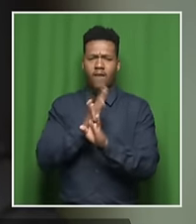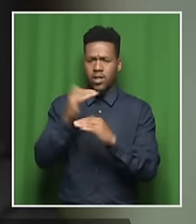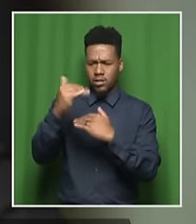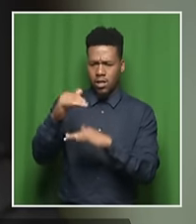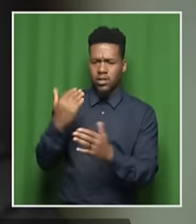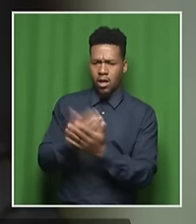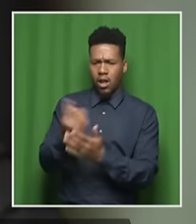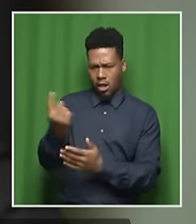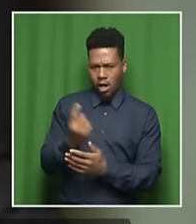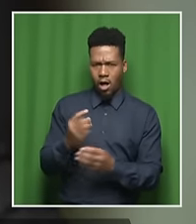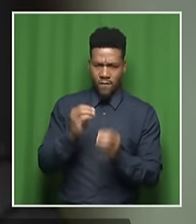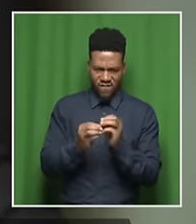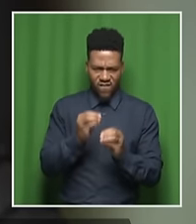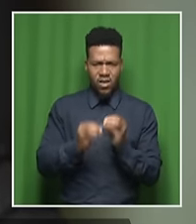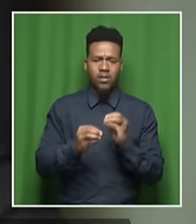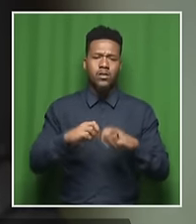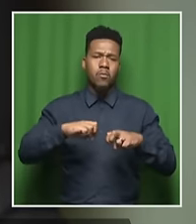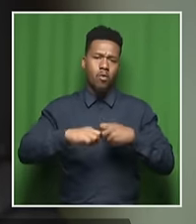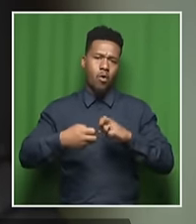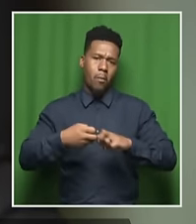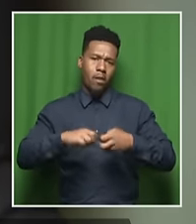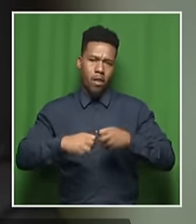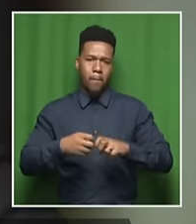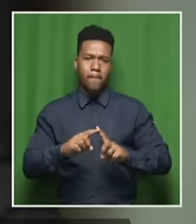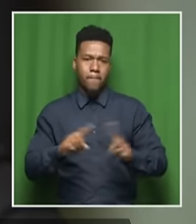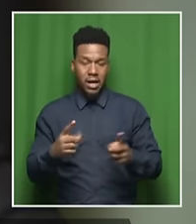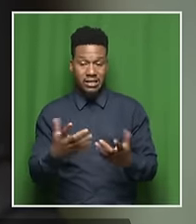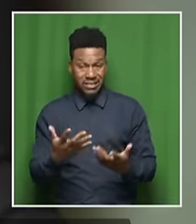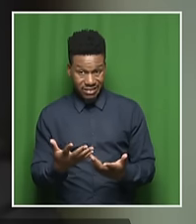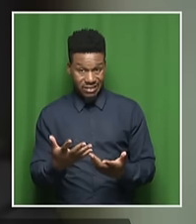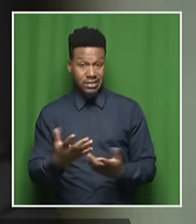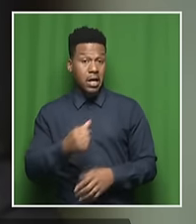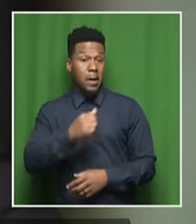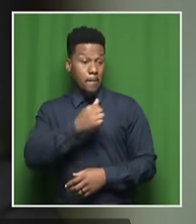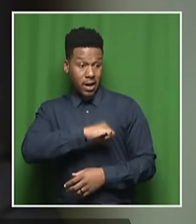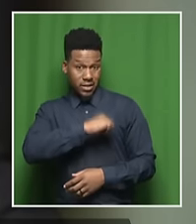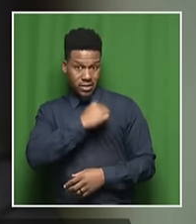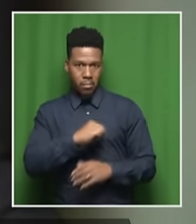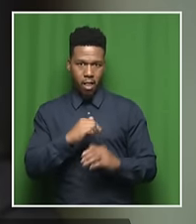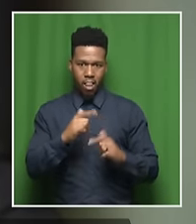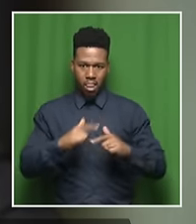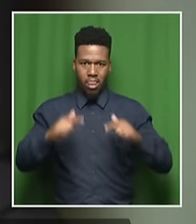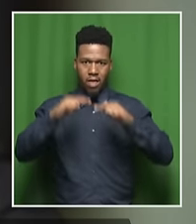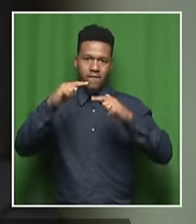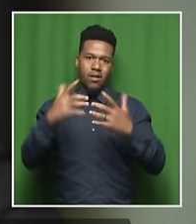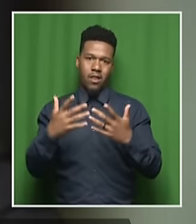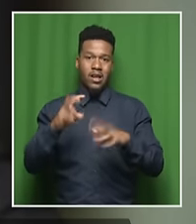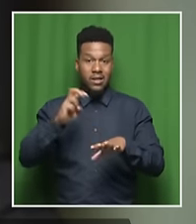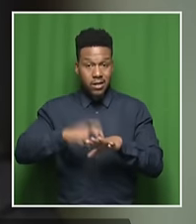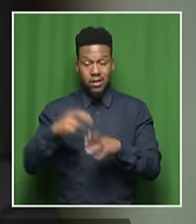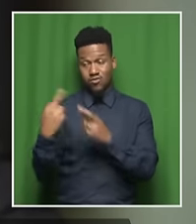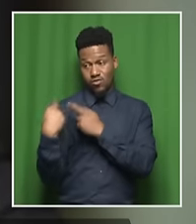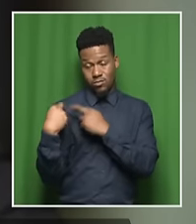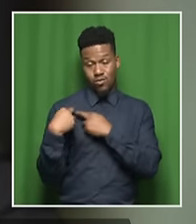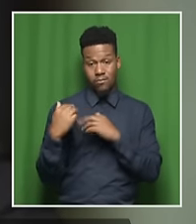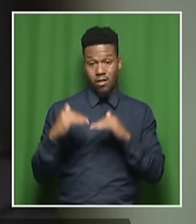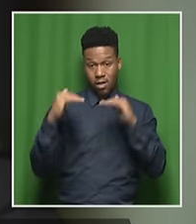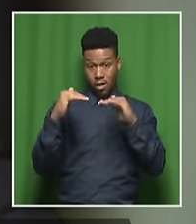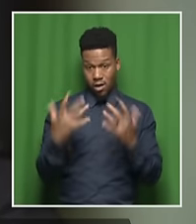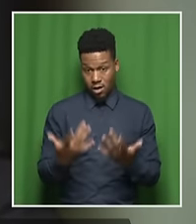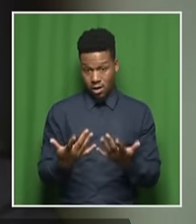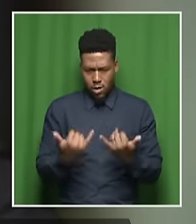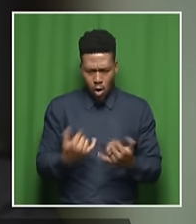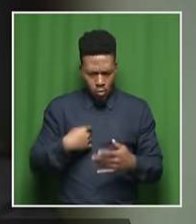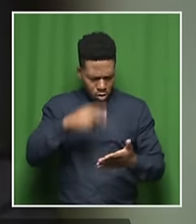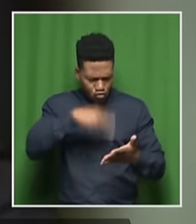problem, there has to be some accountability on municipal level. I read this morning that municipality in Pumbalanga has been fined